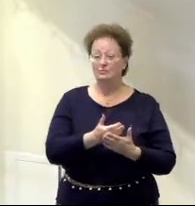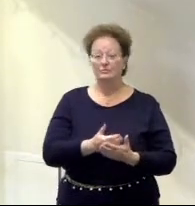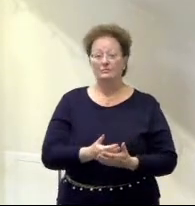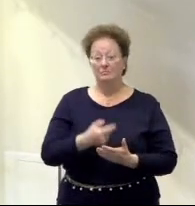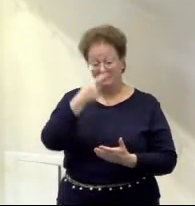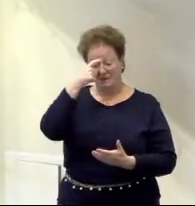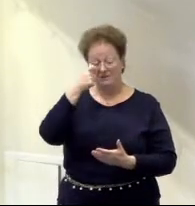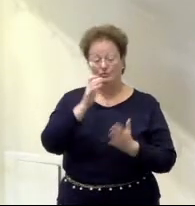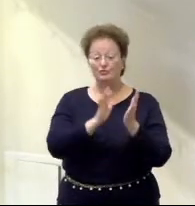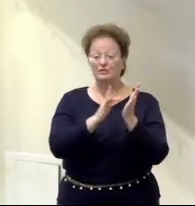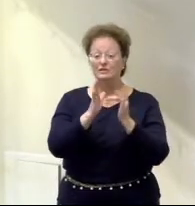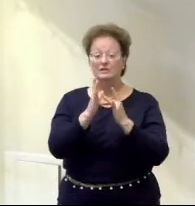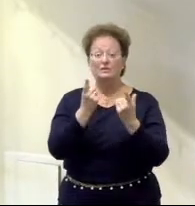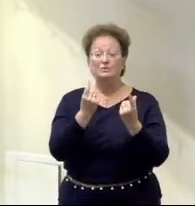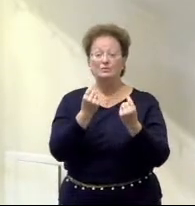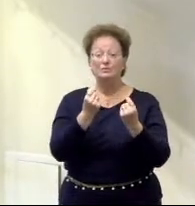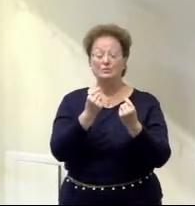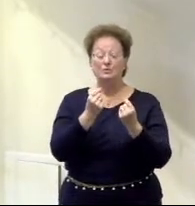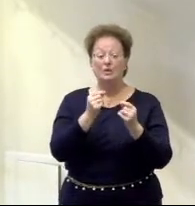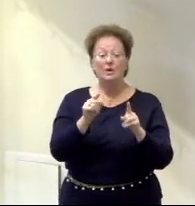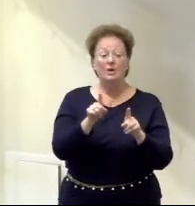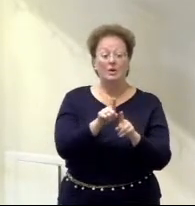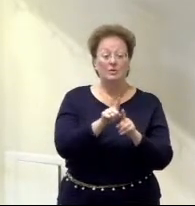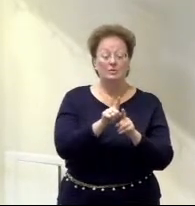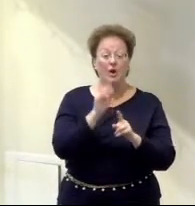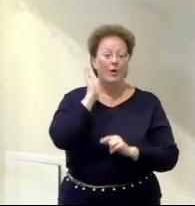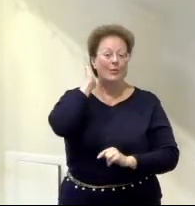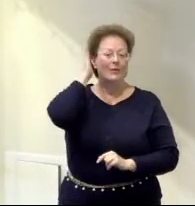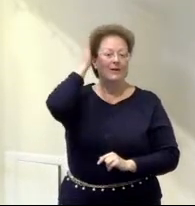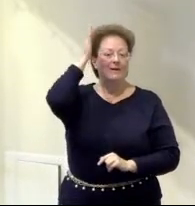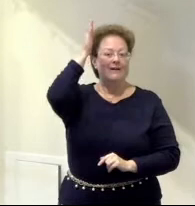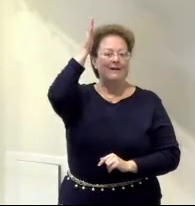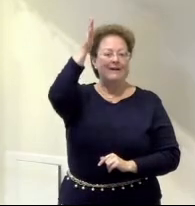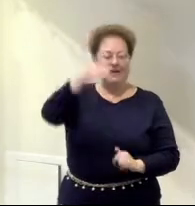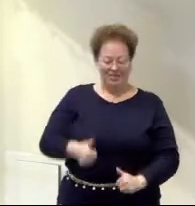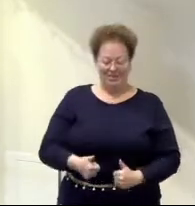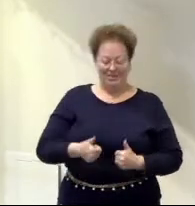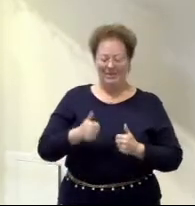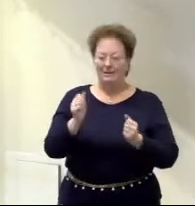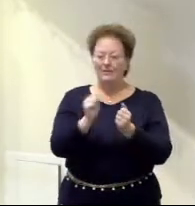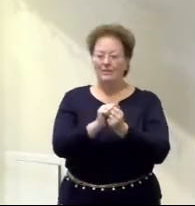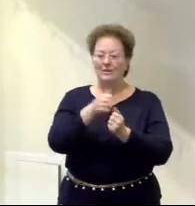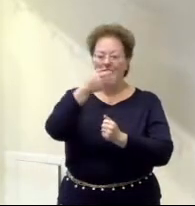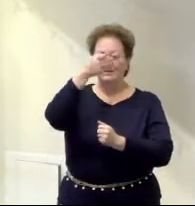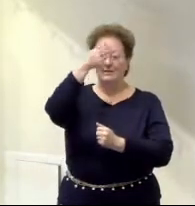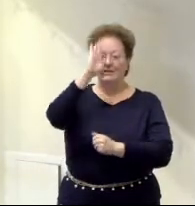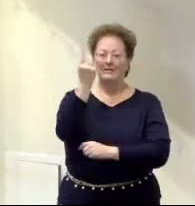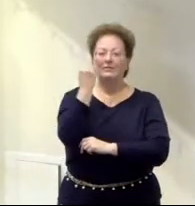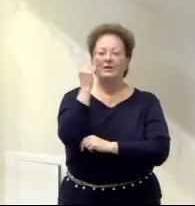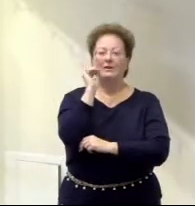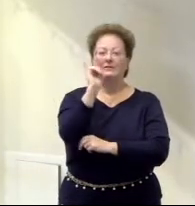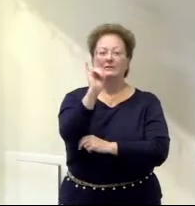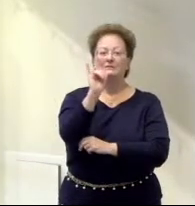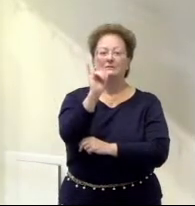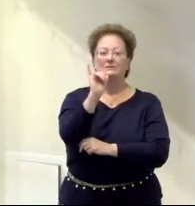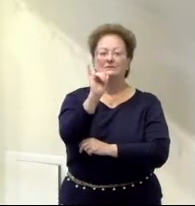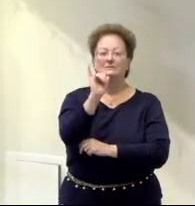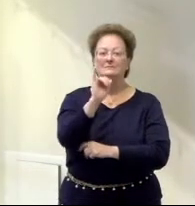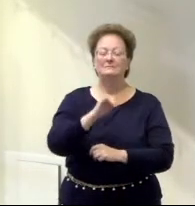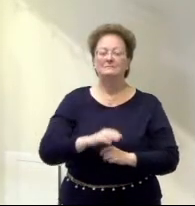he's done for you. It also means you will live with God forever. In other words, your eternity is safe and secure.